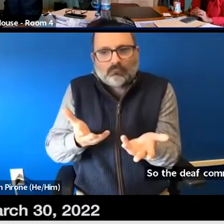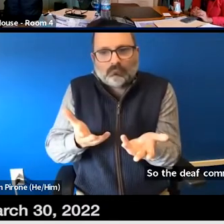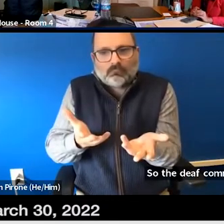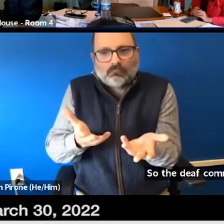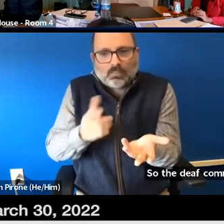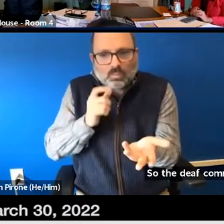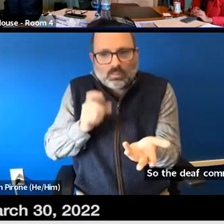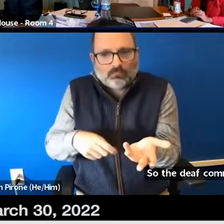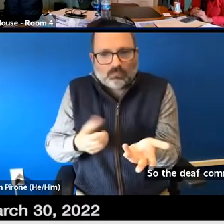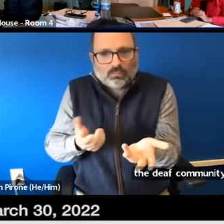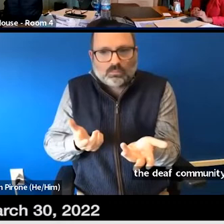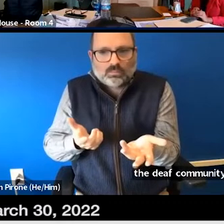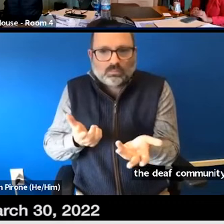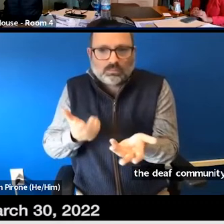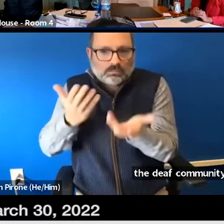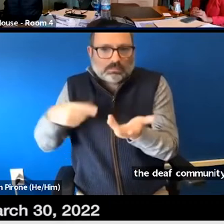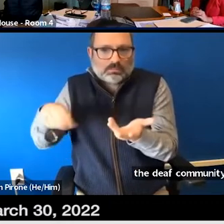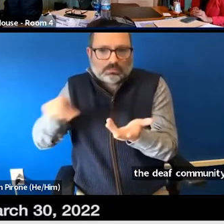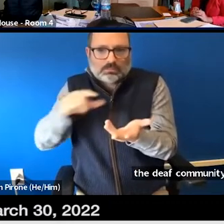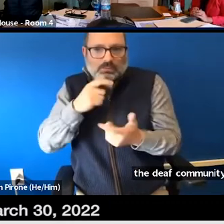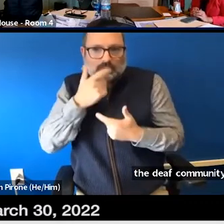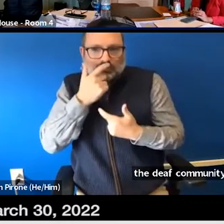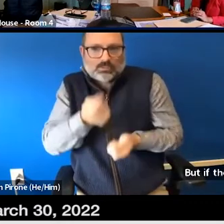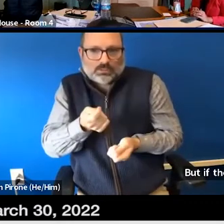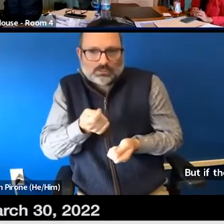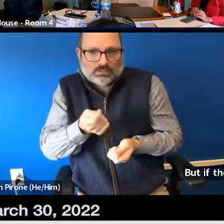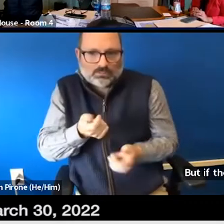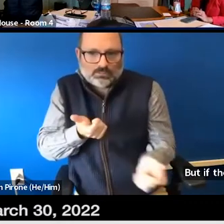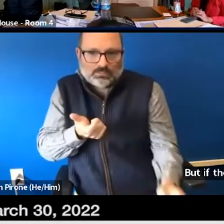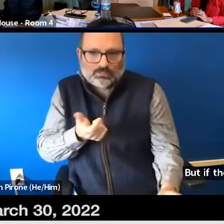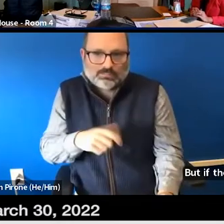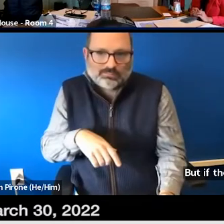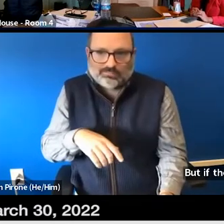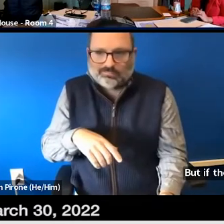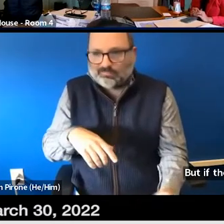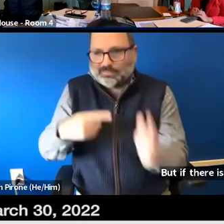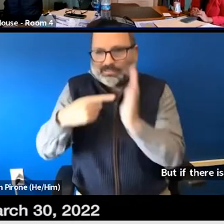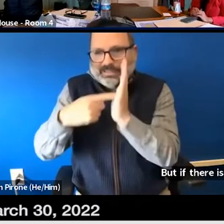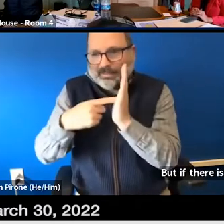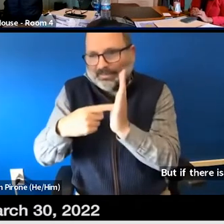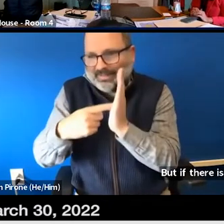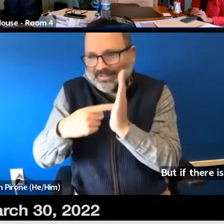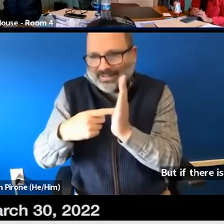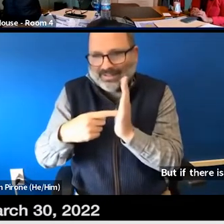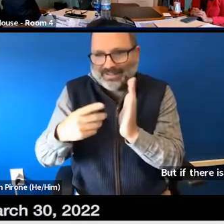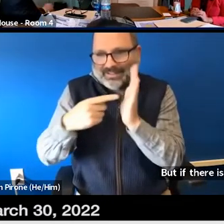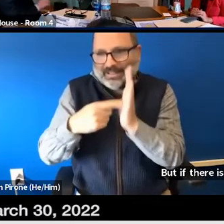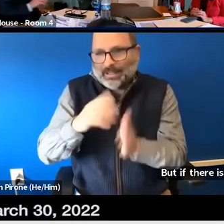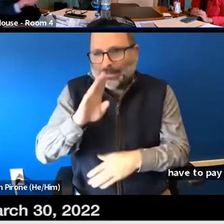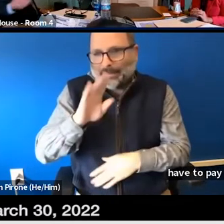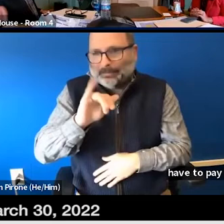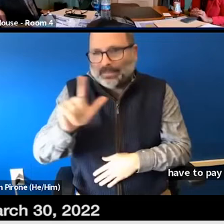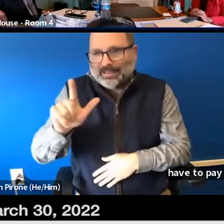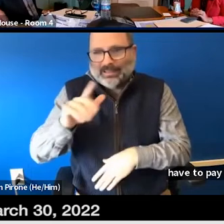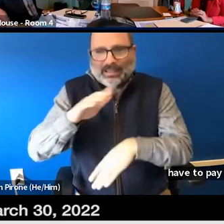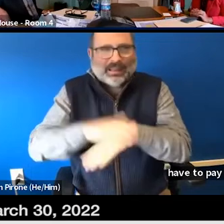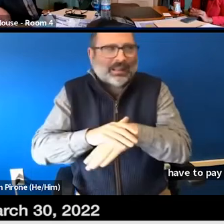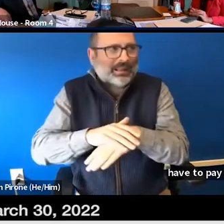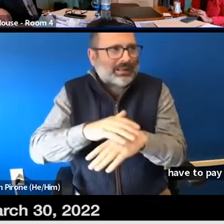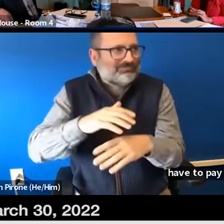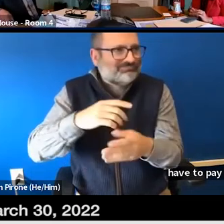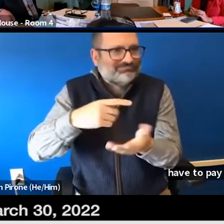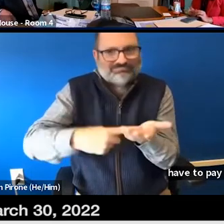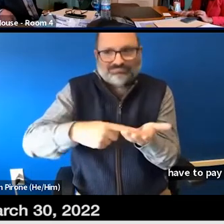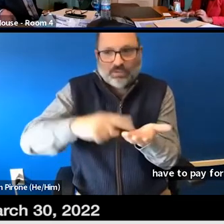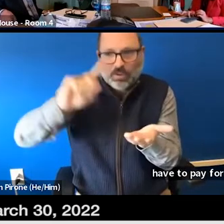request, then there's no reason to have to pay for and provide that type of service unless someone is specifically